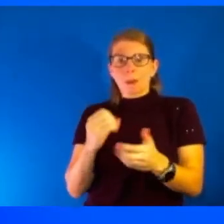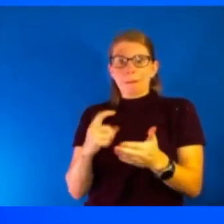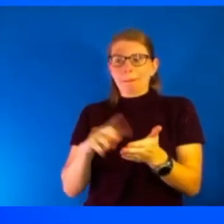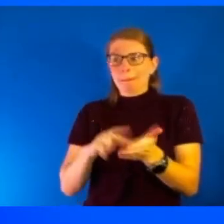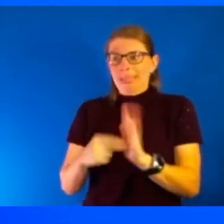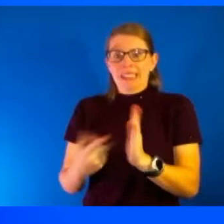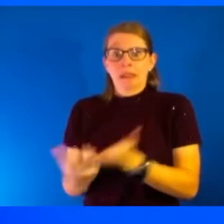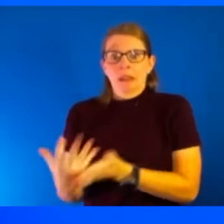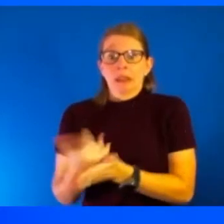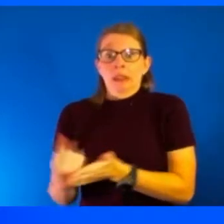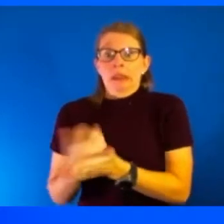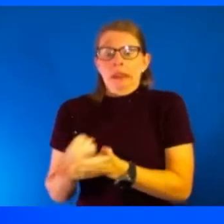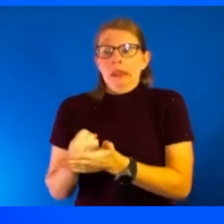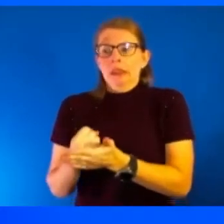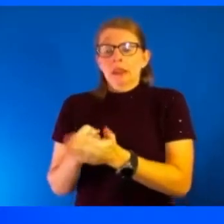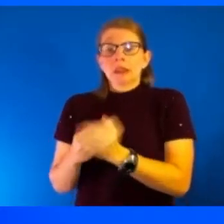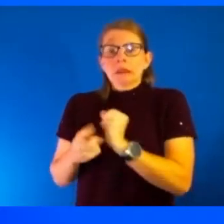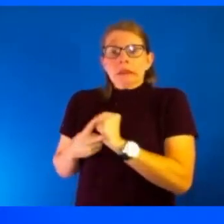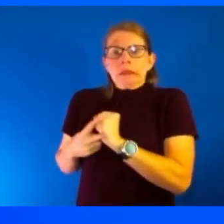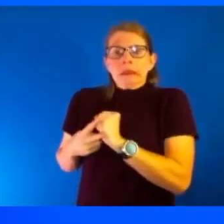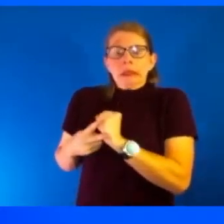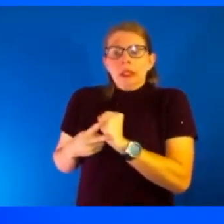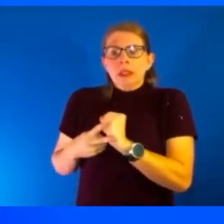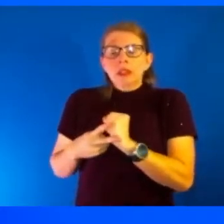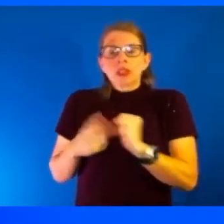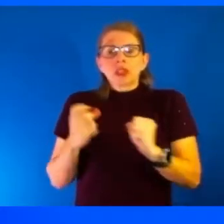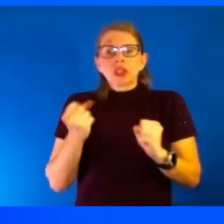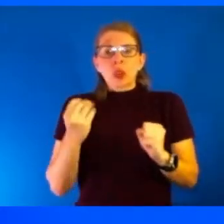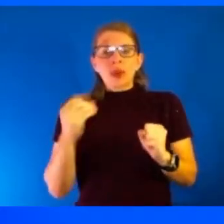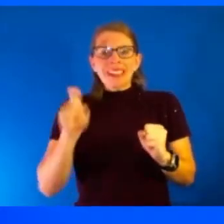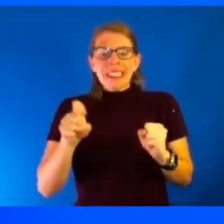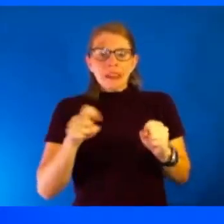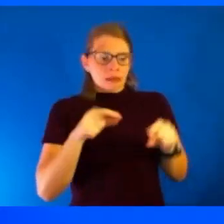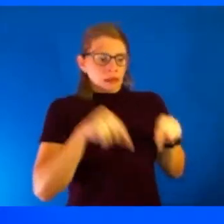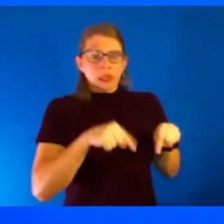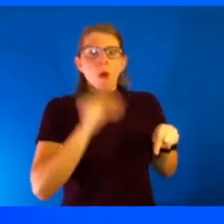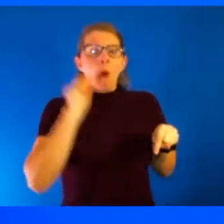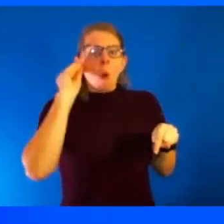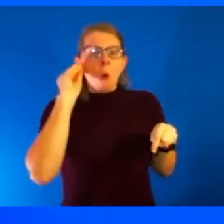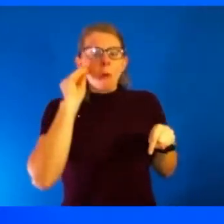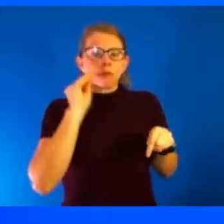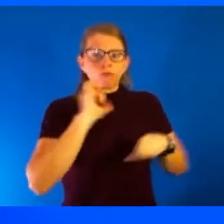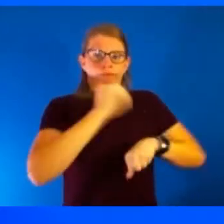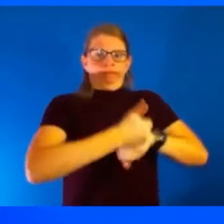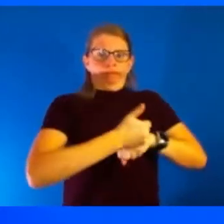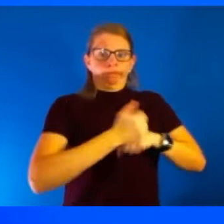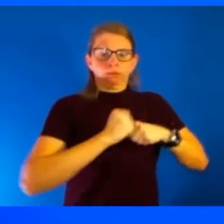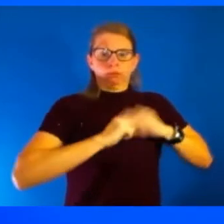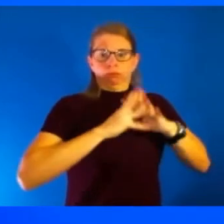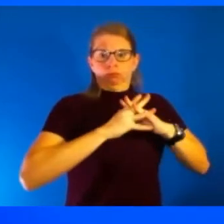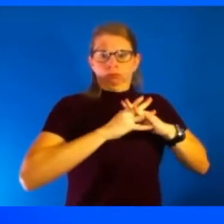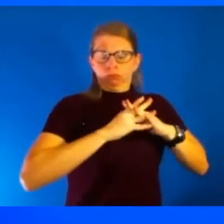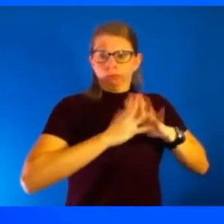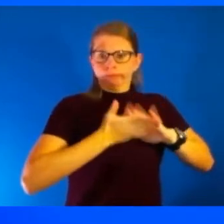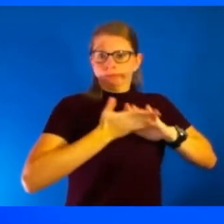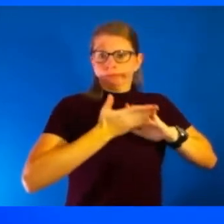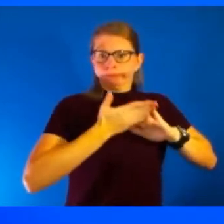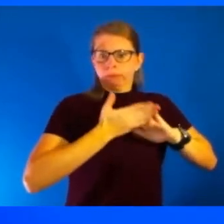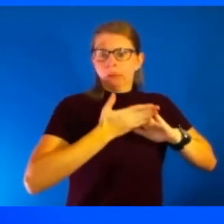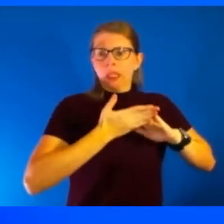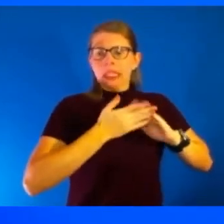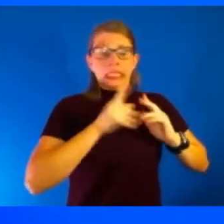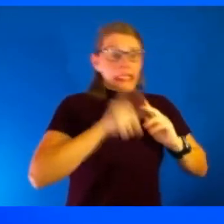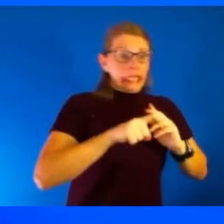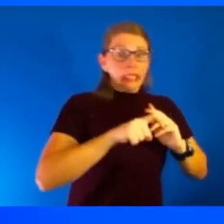to keep some warm base manufacturing possibilities online to turn on and turn on, turn on and turn off